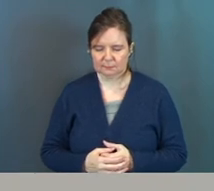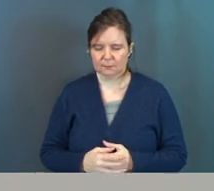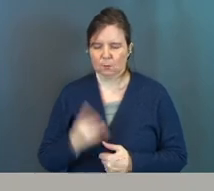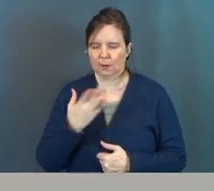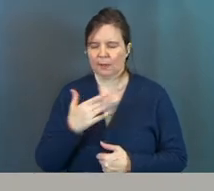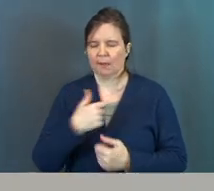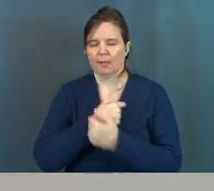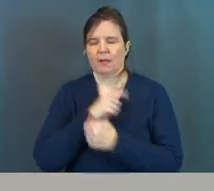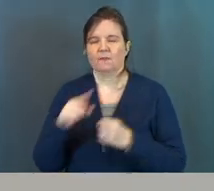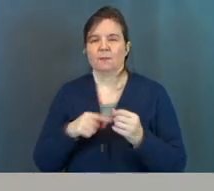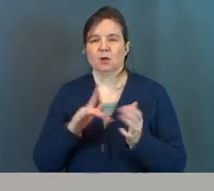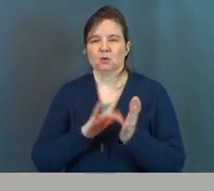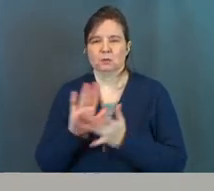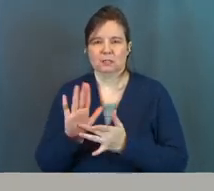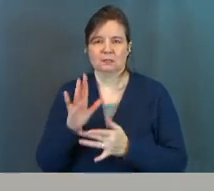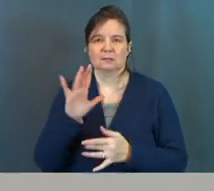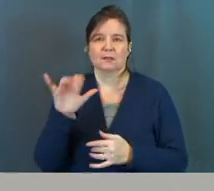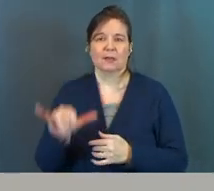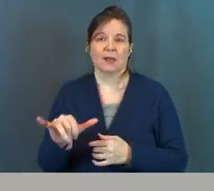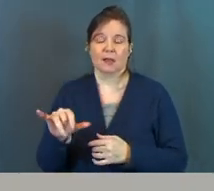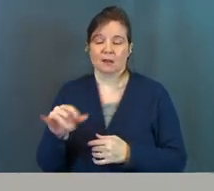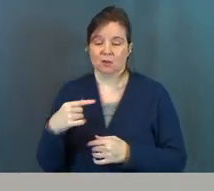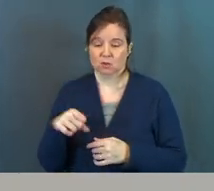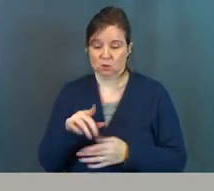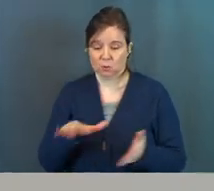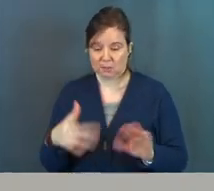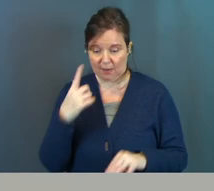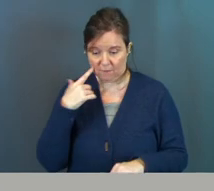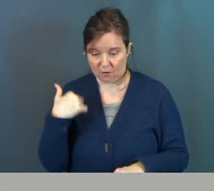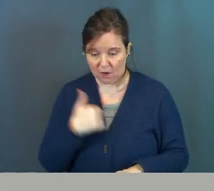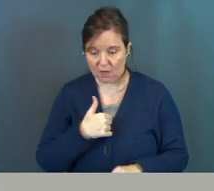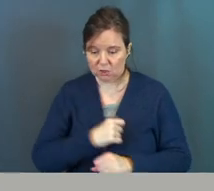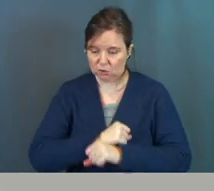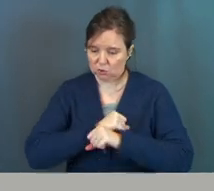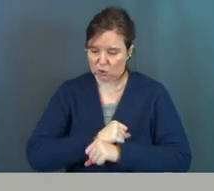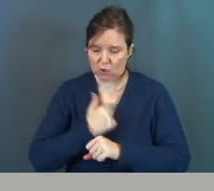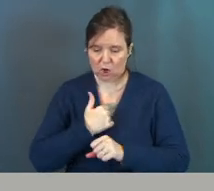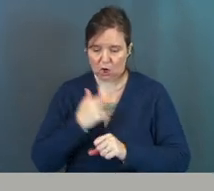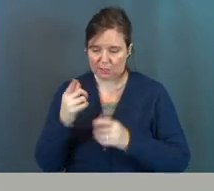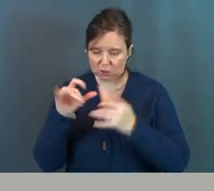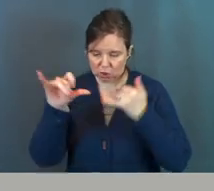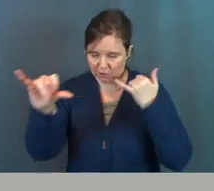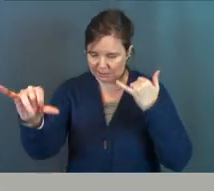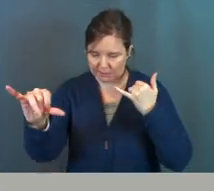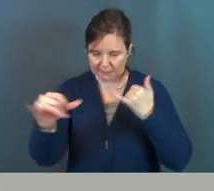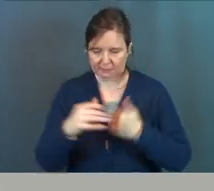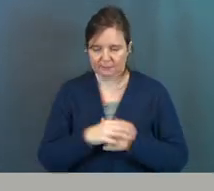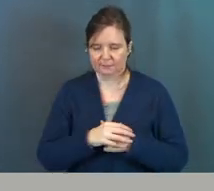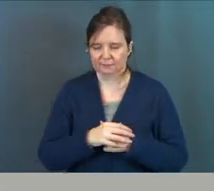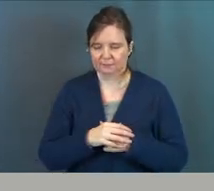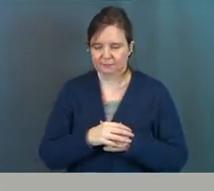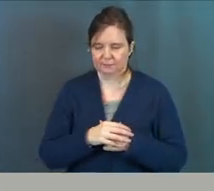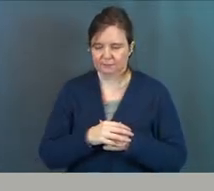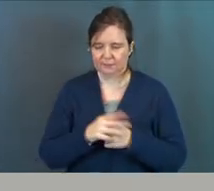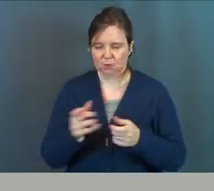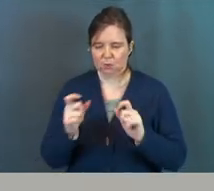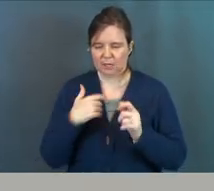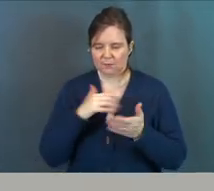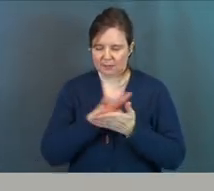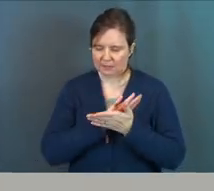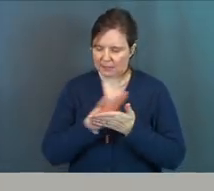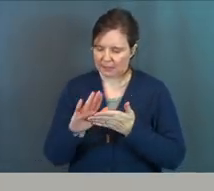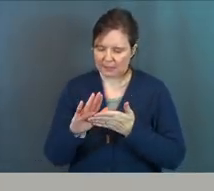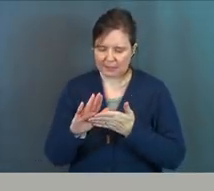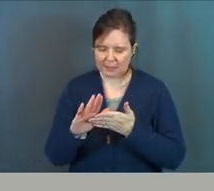One of things I love about you, Jesus, is that not only did you die for us and you secured our eternity. You gave us a